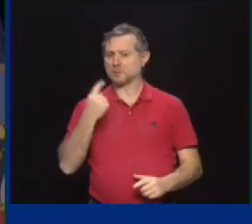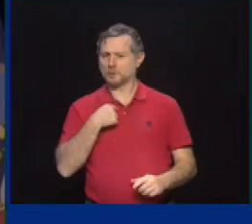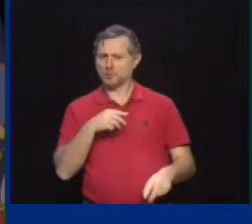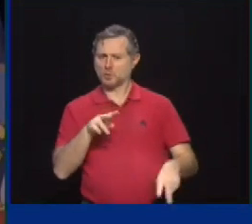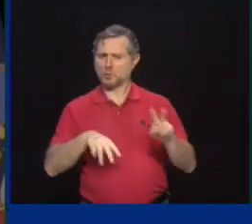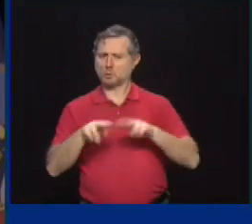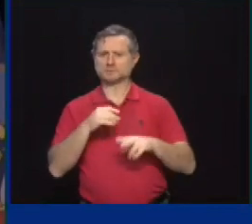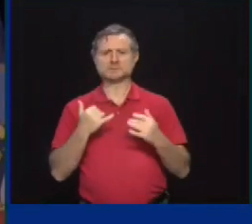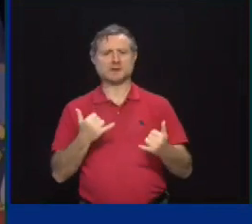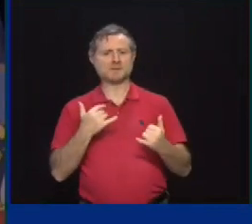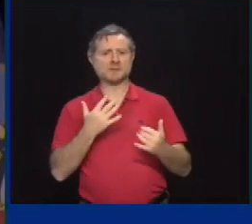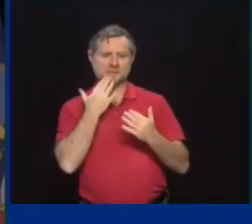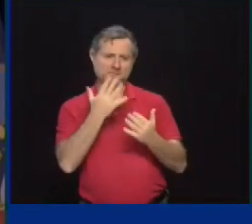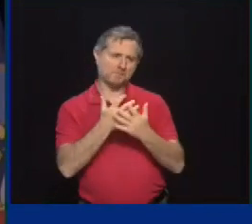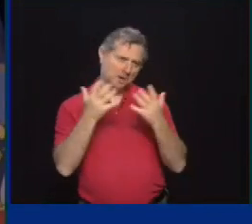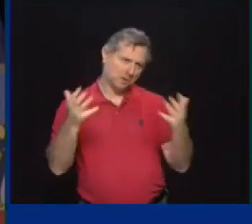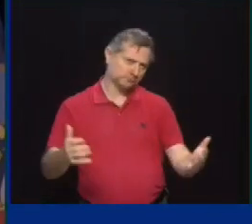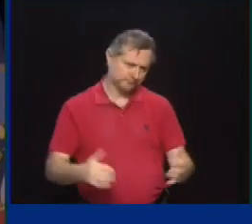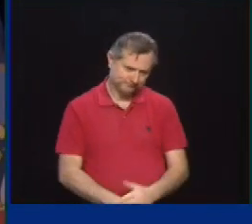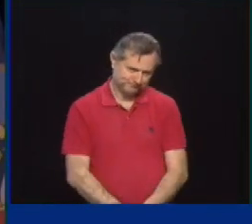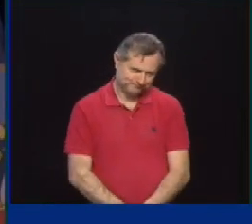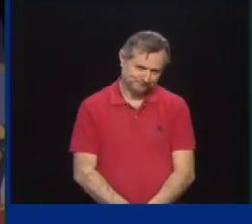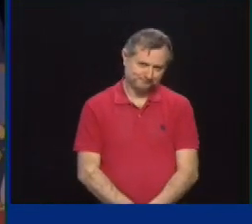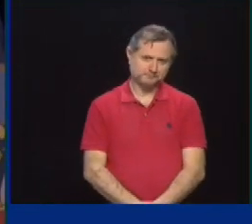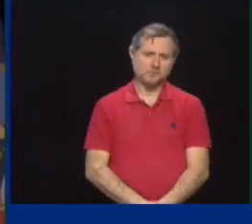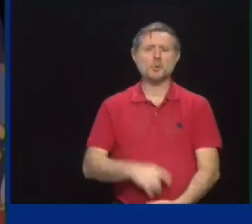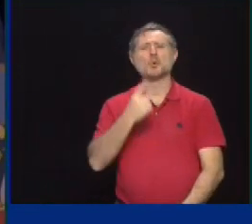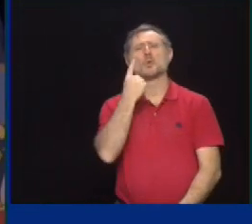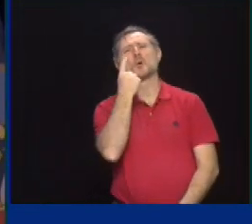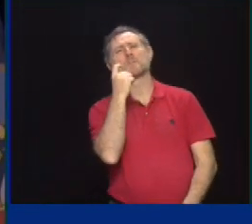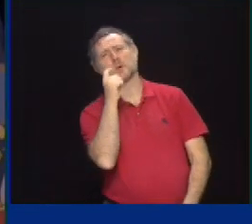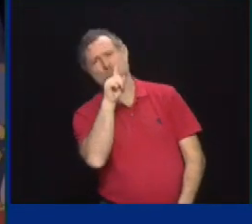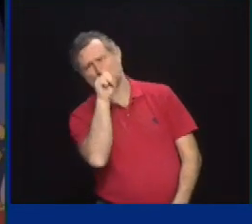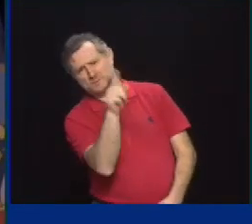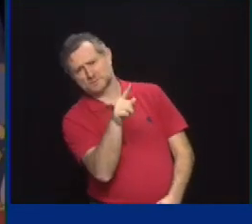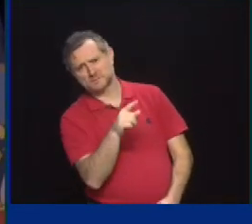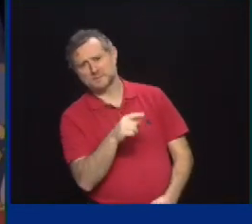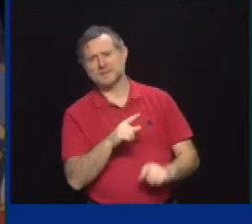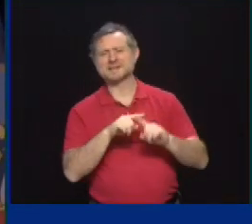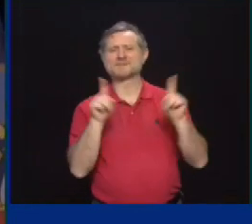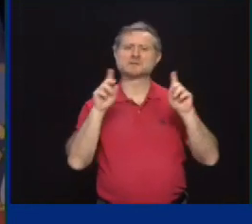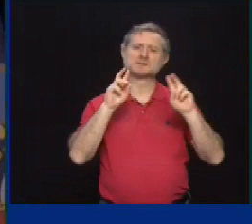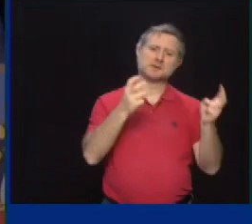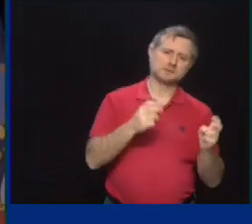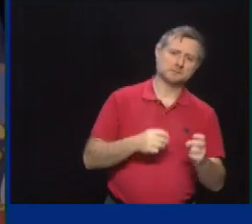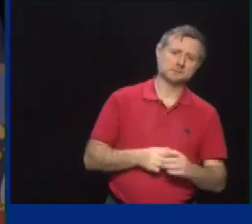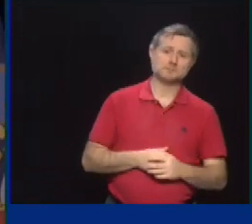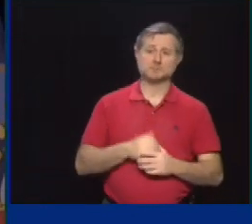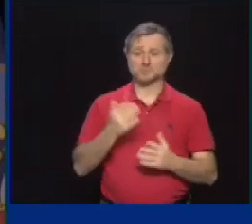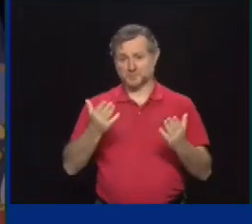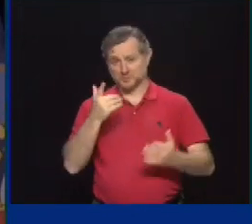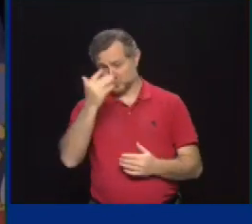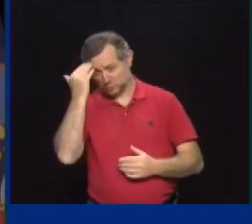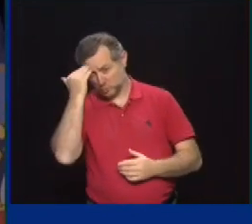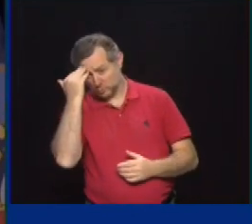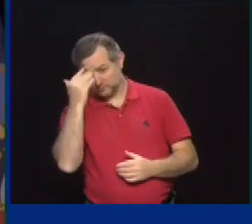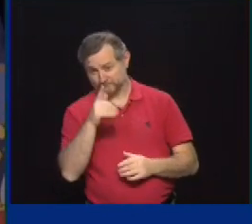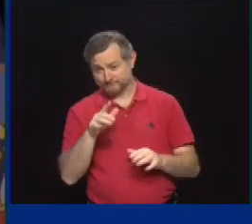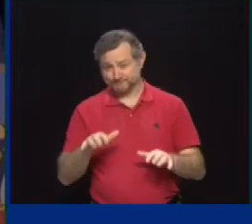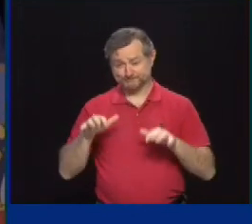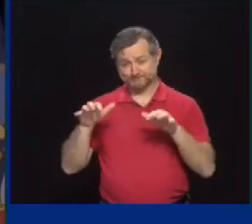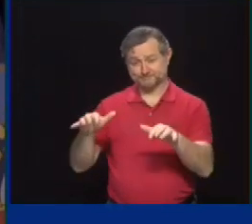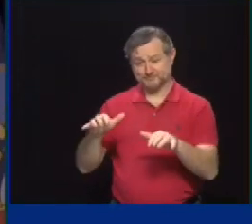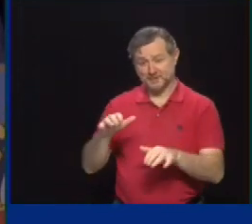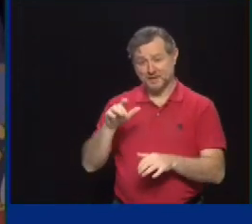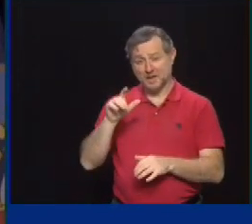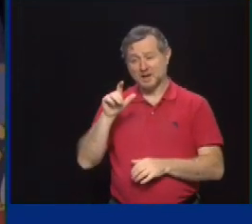much. One follow-up question on a different topic. You may be aware that there are some cab drivers on hunger strike outside City Hall. They've been on hunger strike for a week now. They